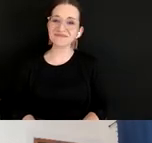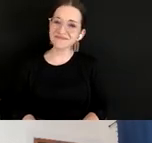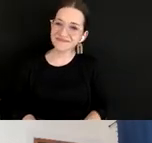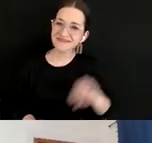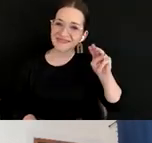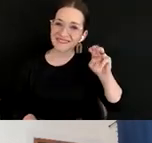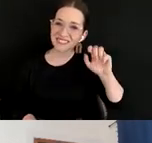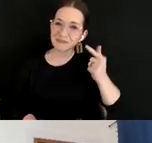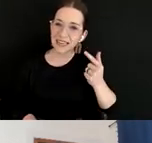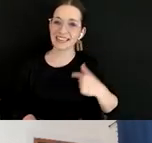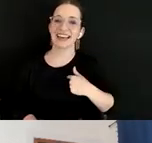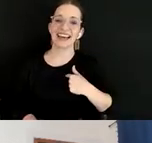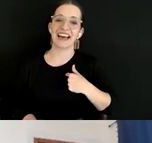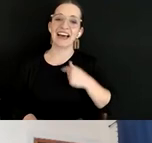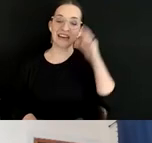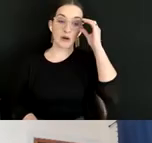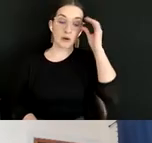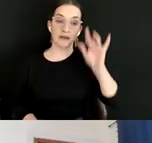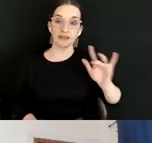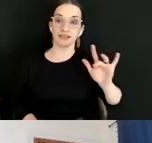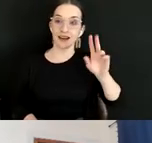I win the unmute yourself prize.